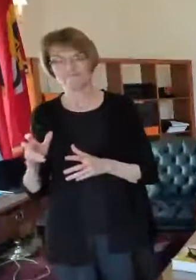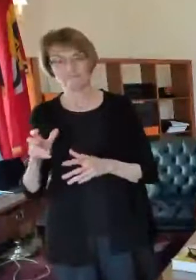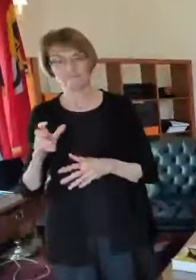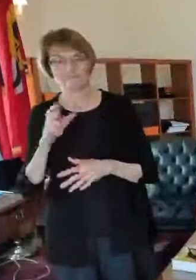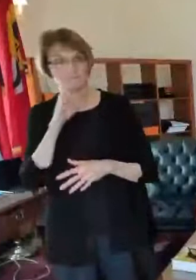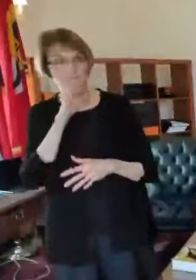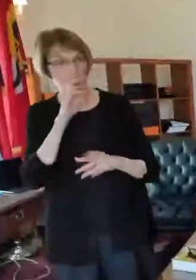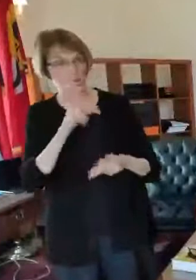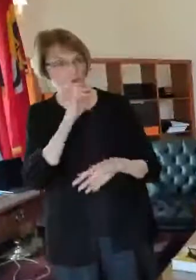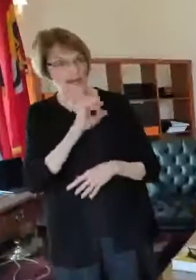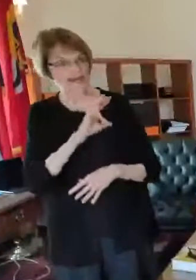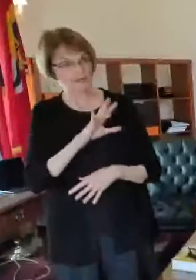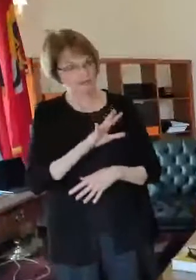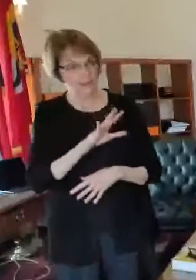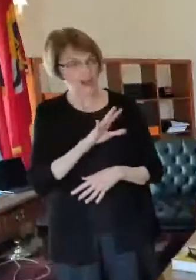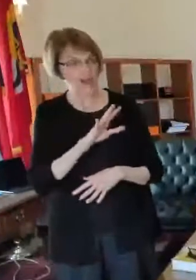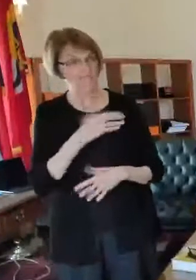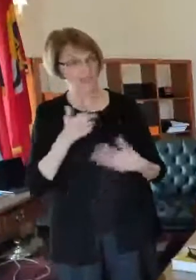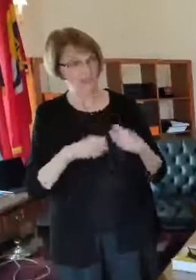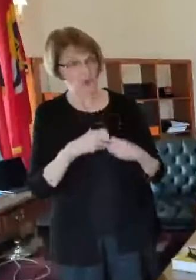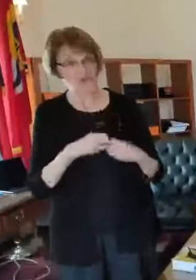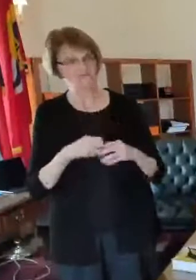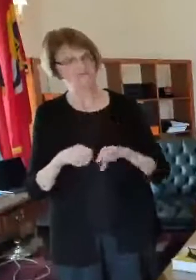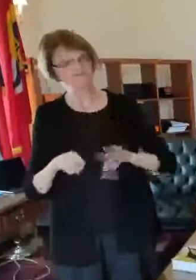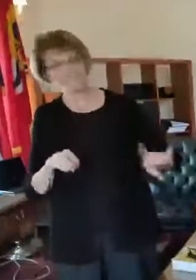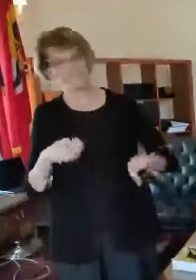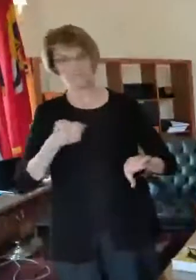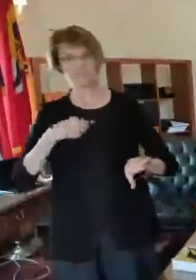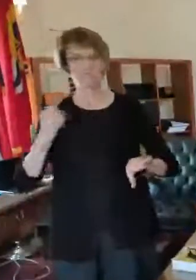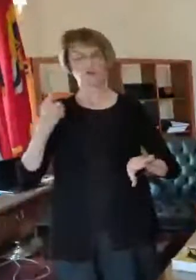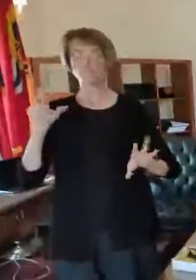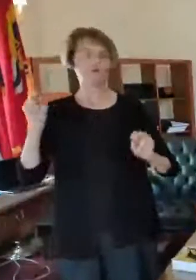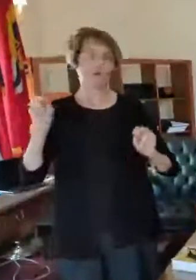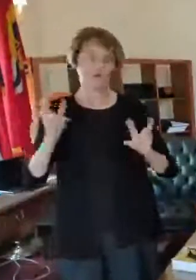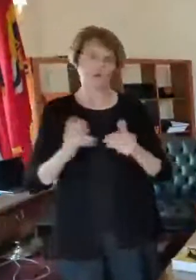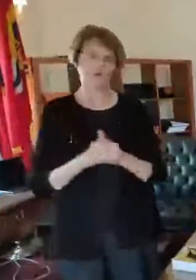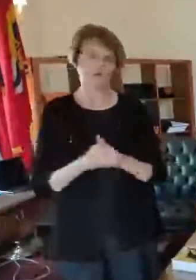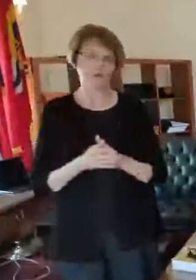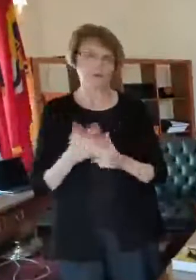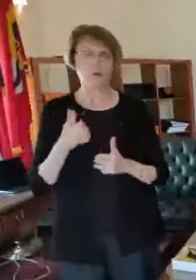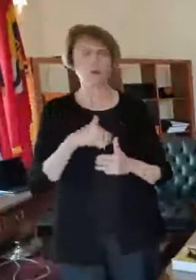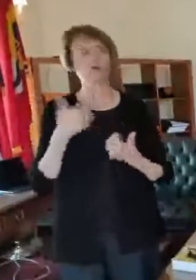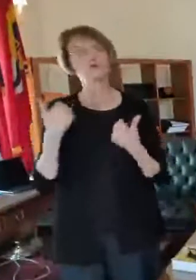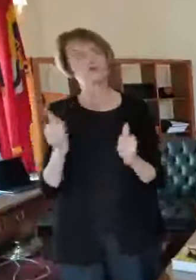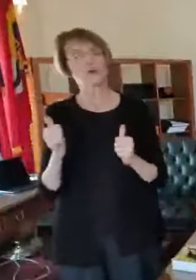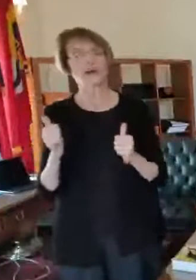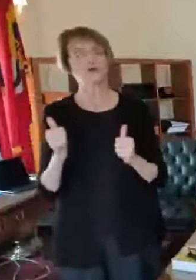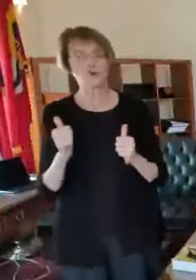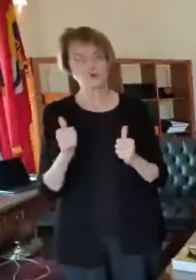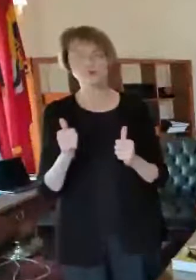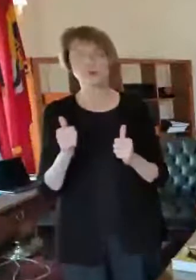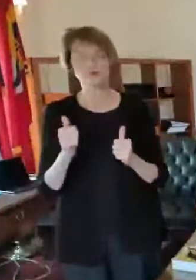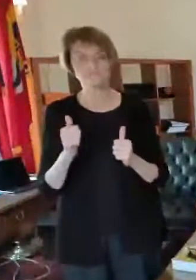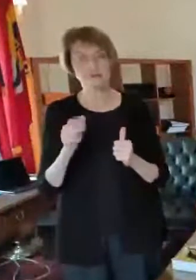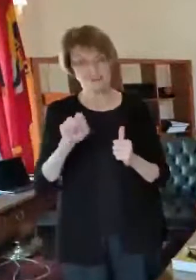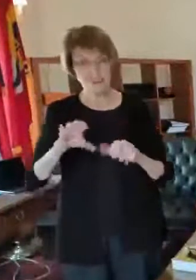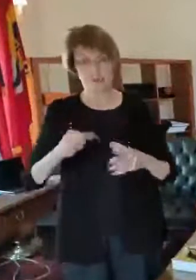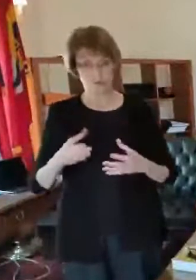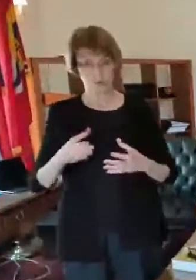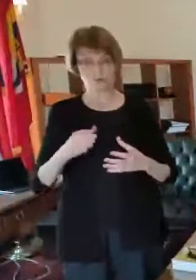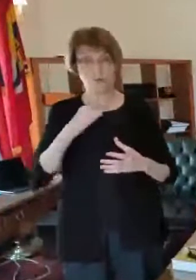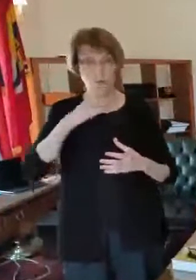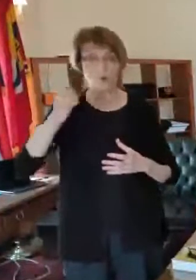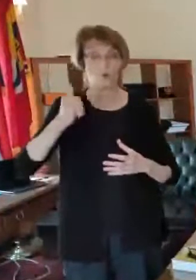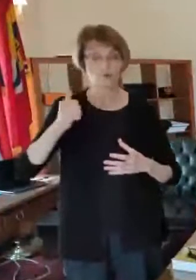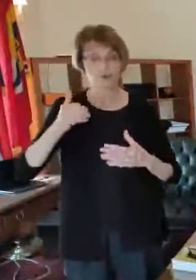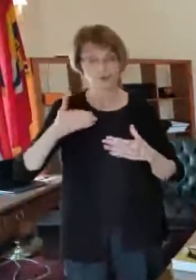75 year old with health conditions so we we're just really trying to get through the older folks and the folks with health